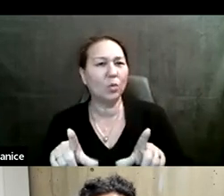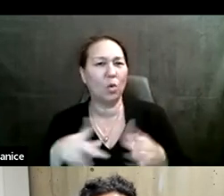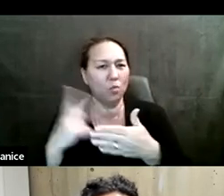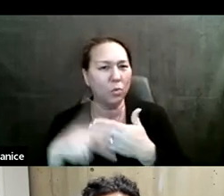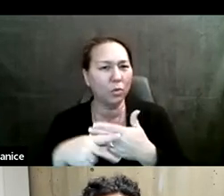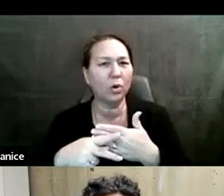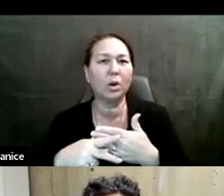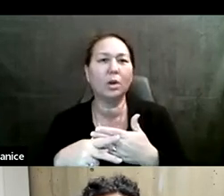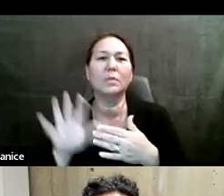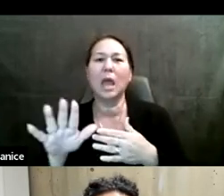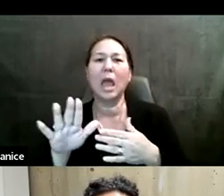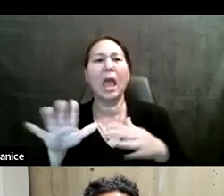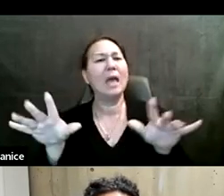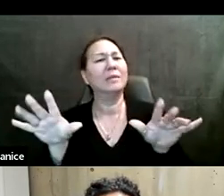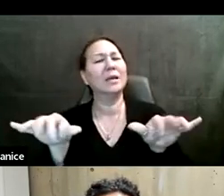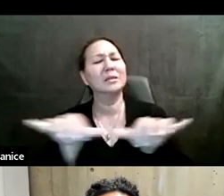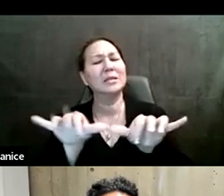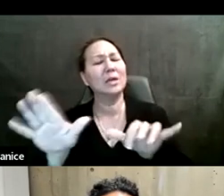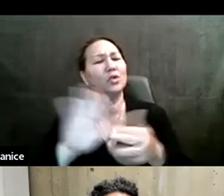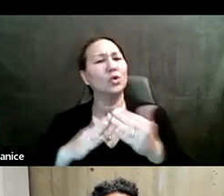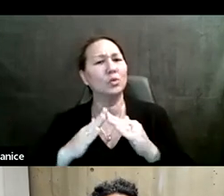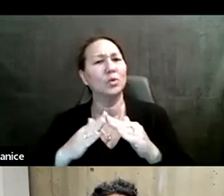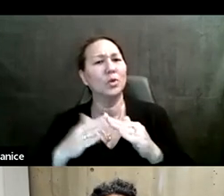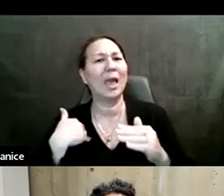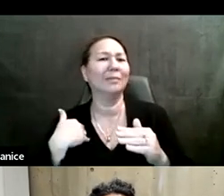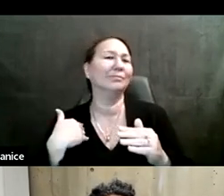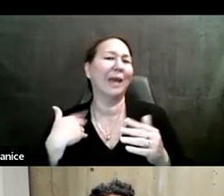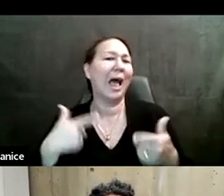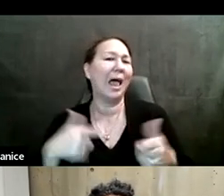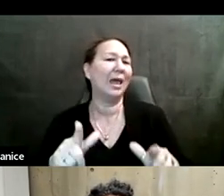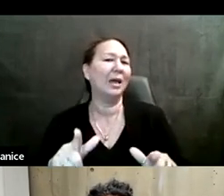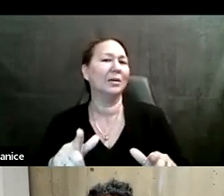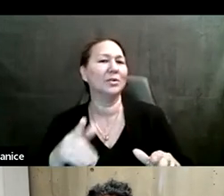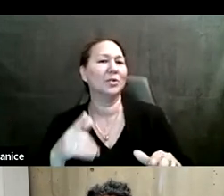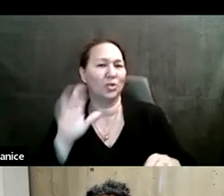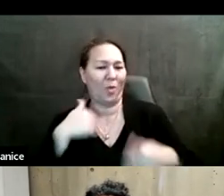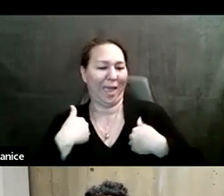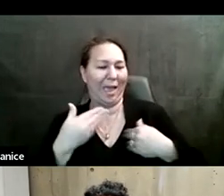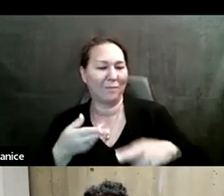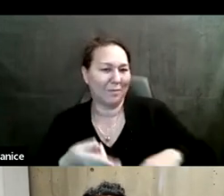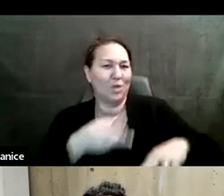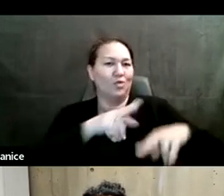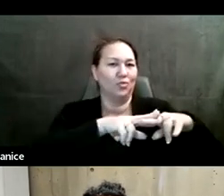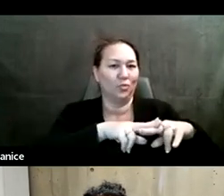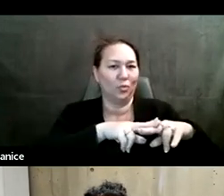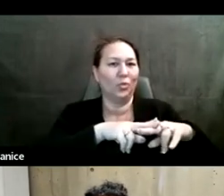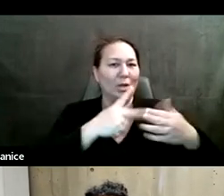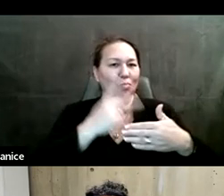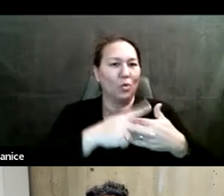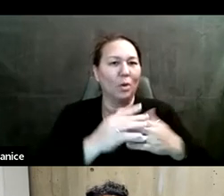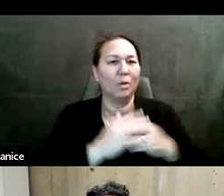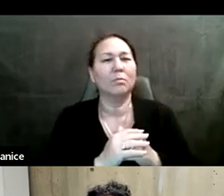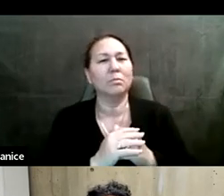them to have increased programming. So we can be, uh, through this design process, we can be really intentional about